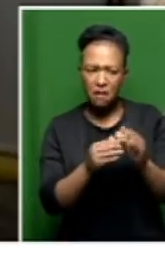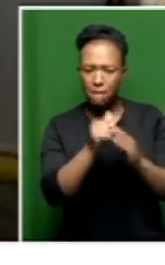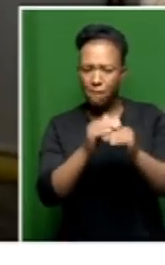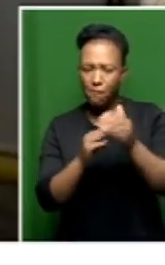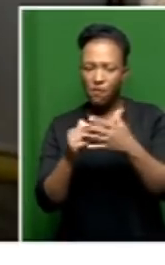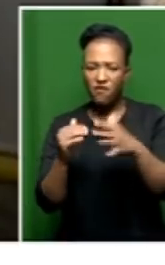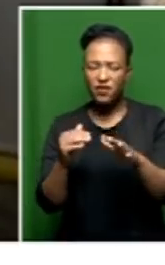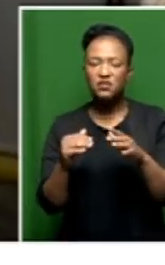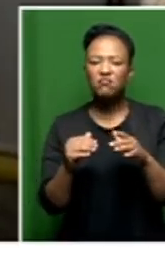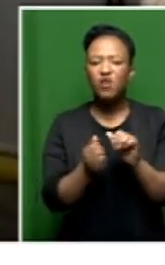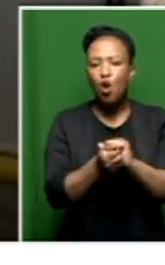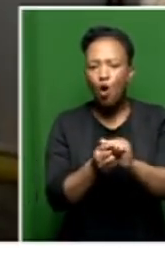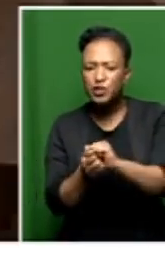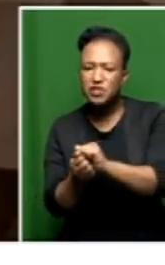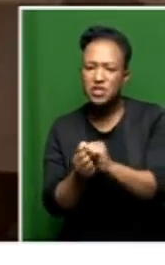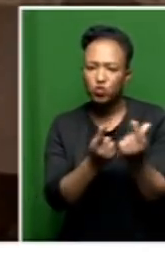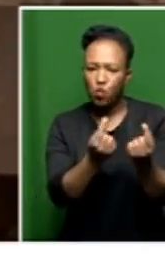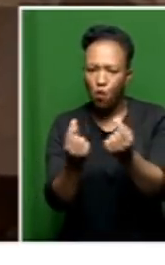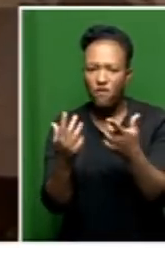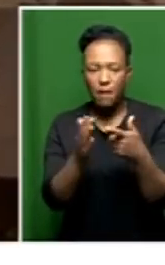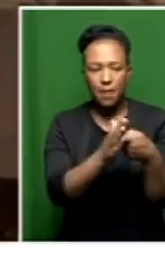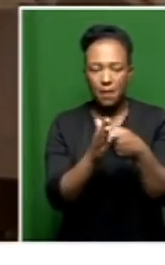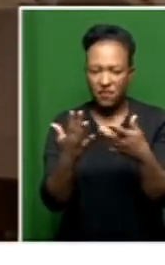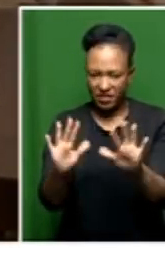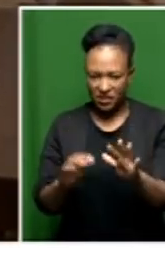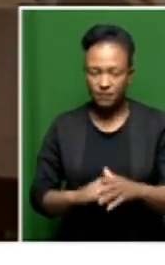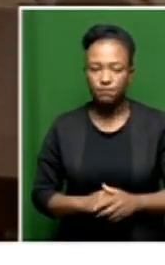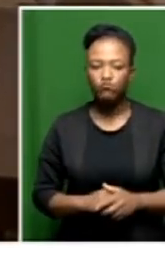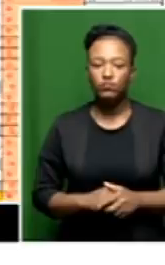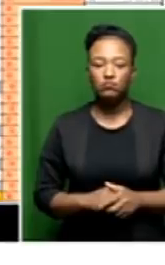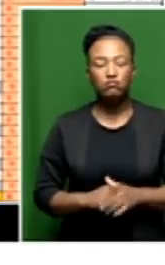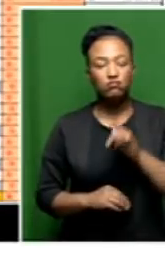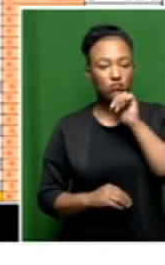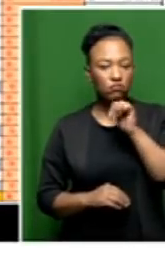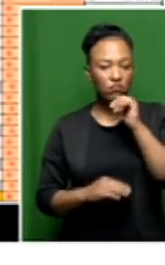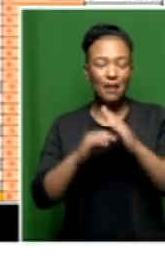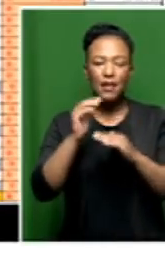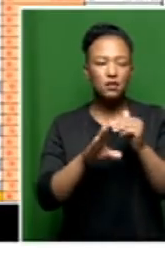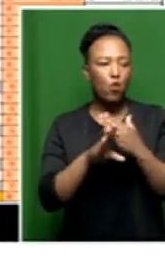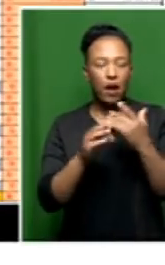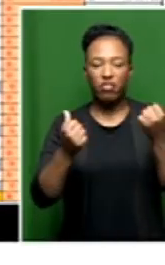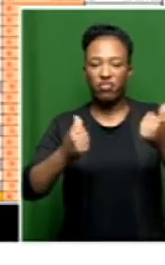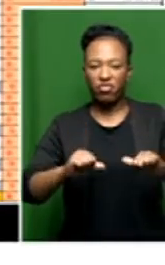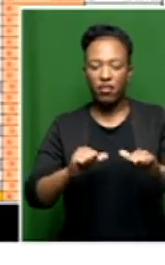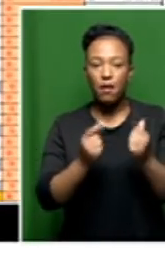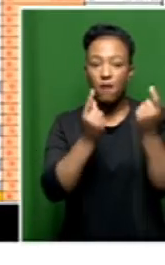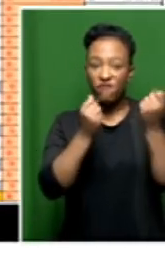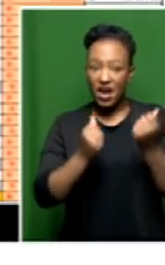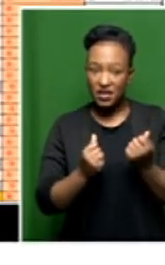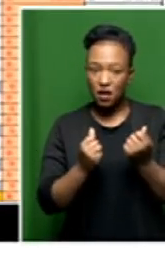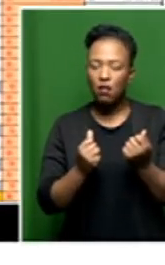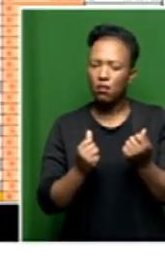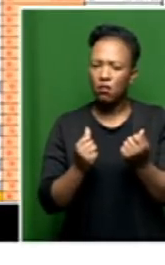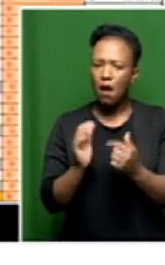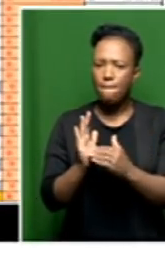kitchen equipment were also procured for this facility. Despite the non-functionality of the building, financial records show that millions have